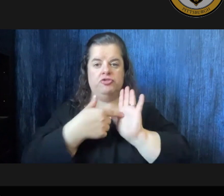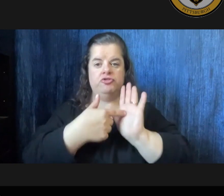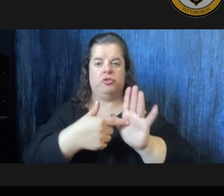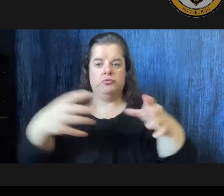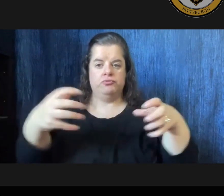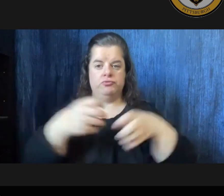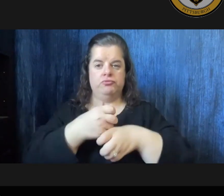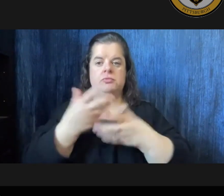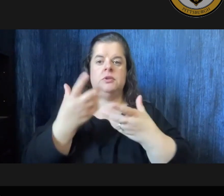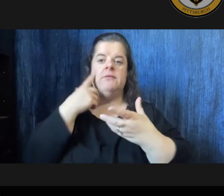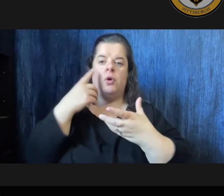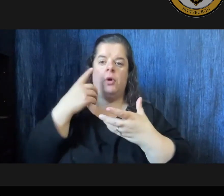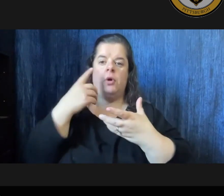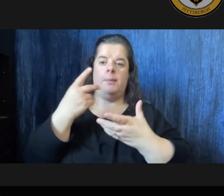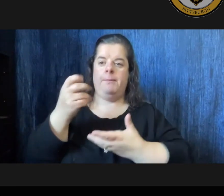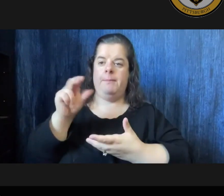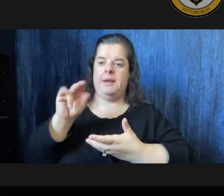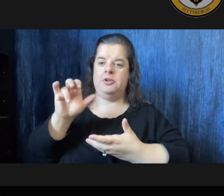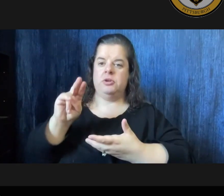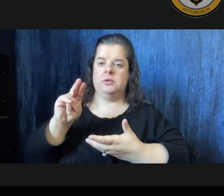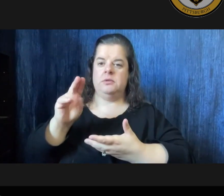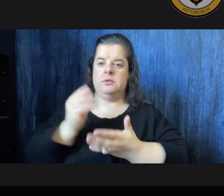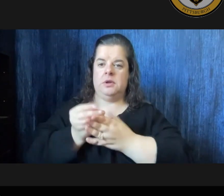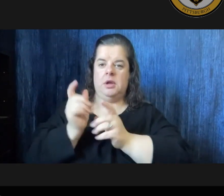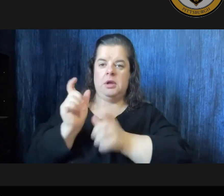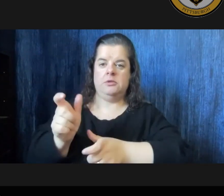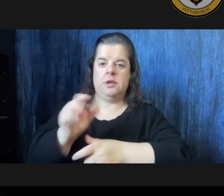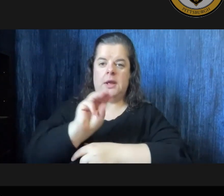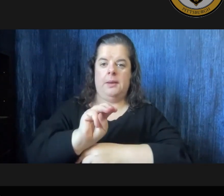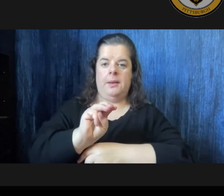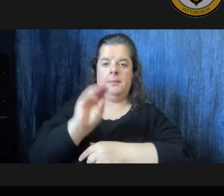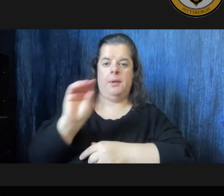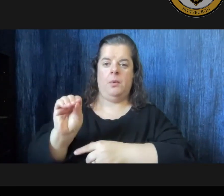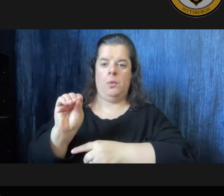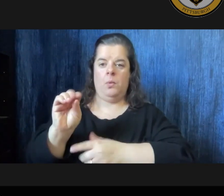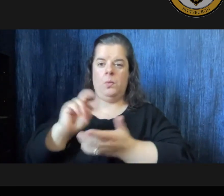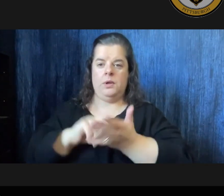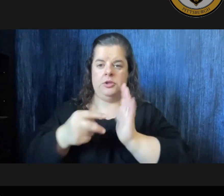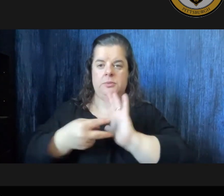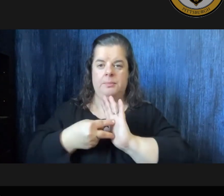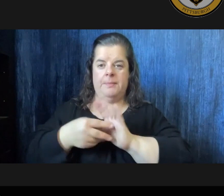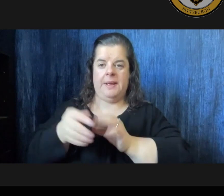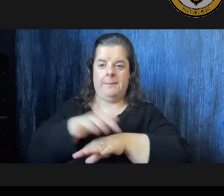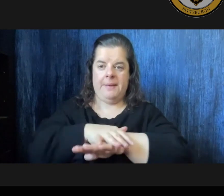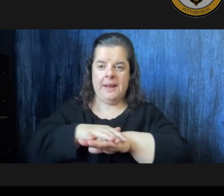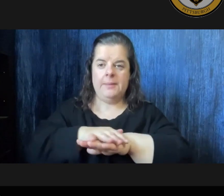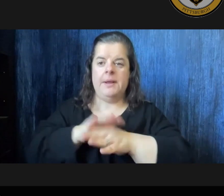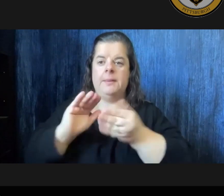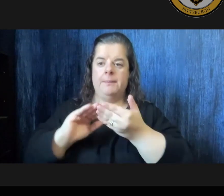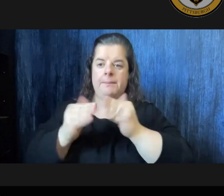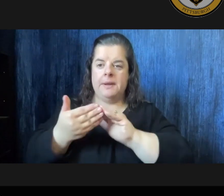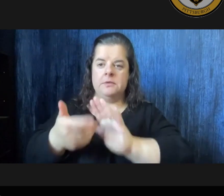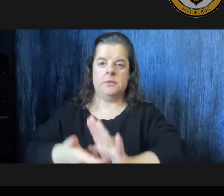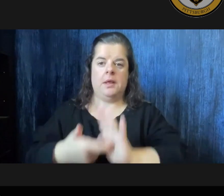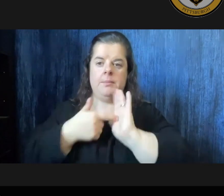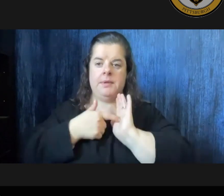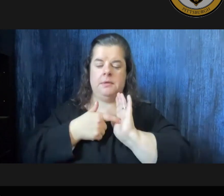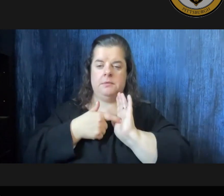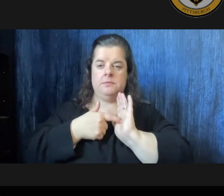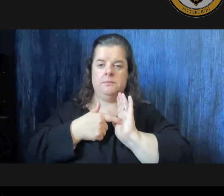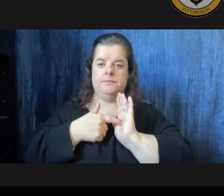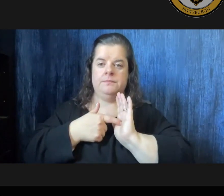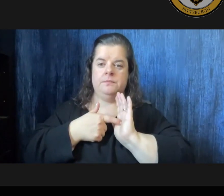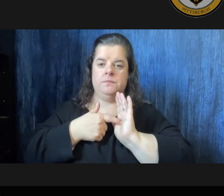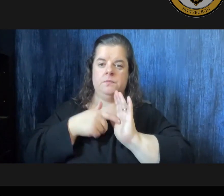pension contributions including our mmo which means our minimum municipal obligations the